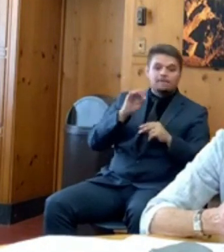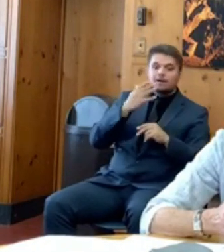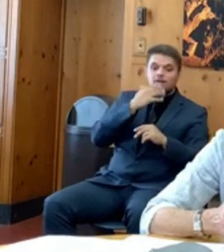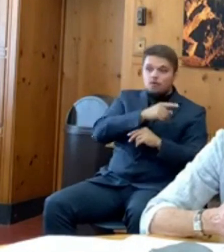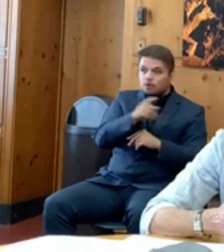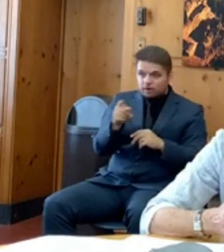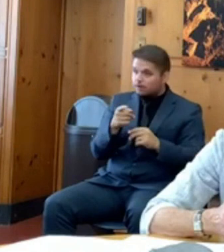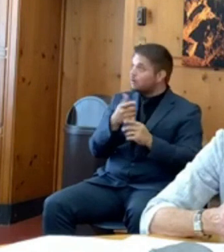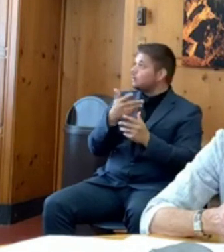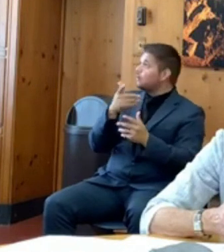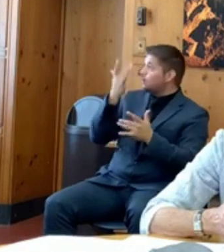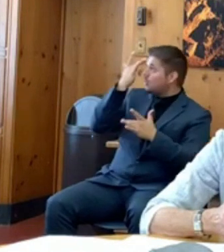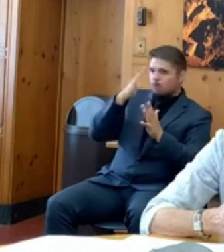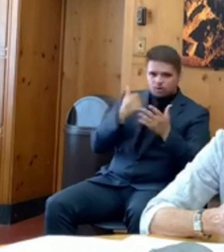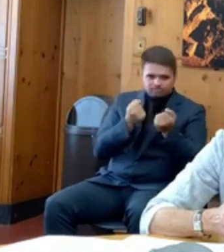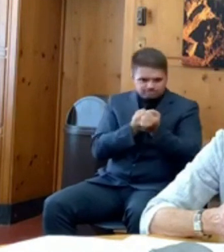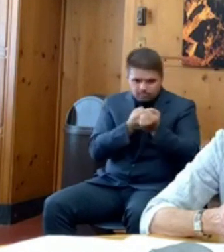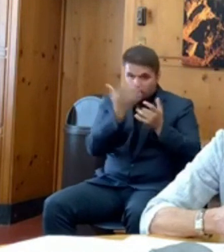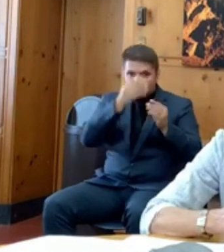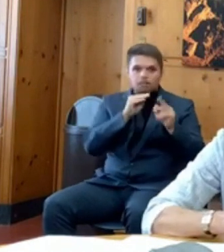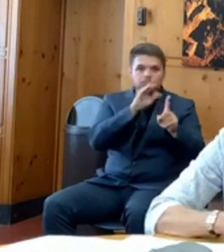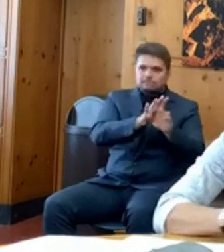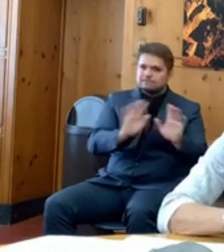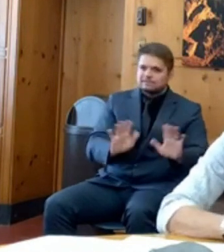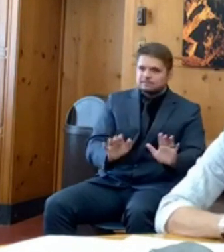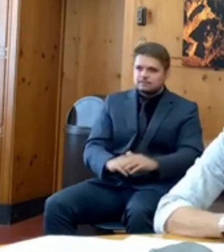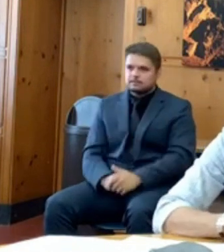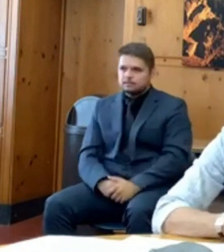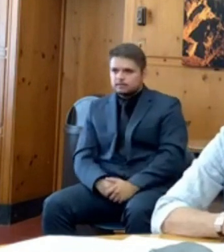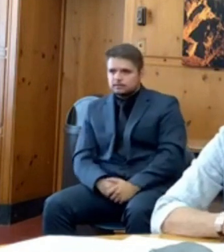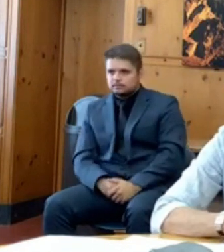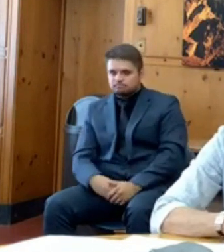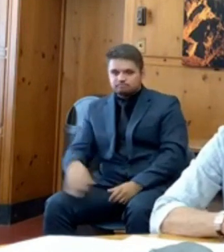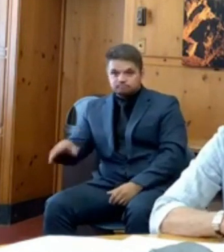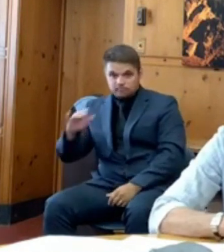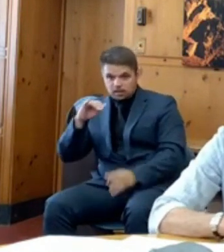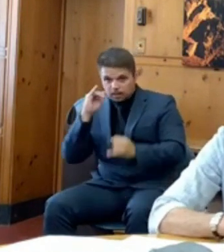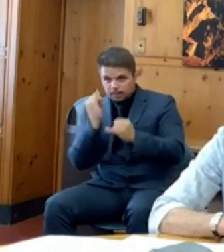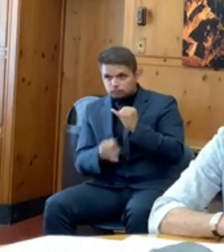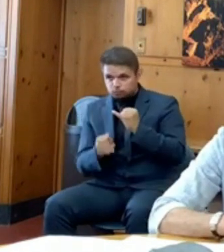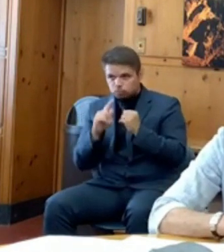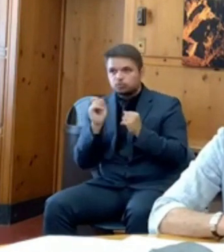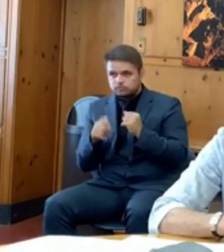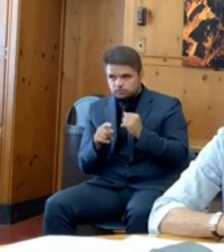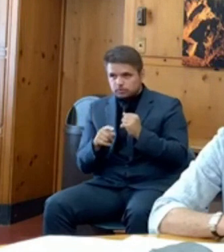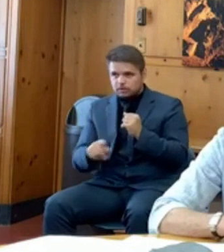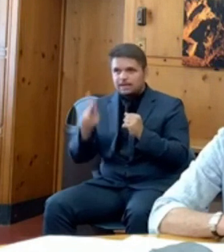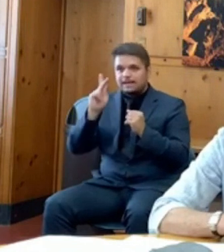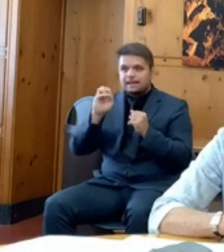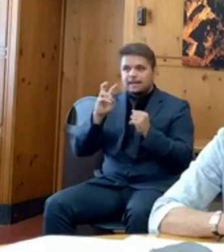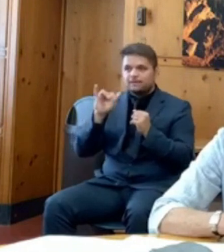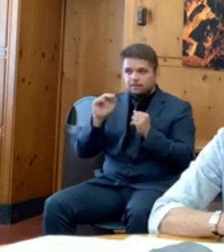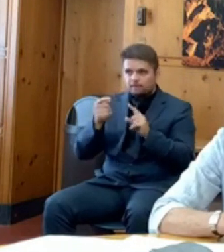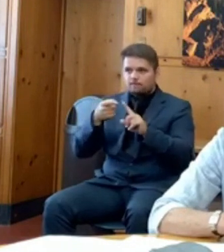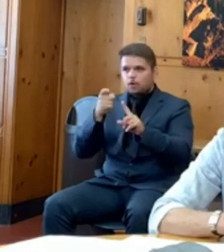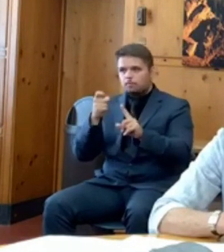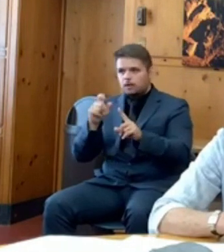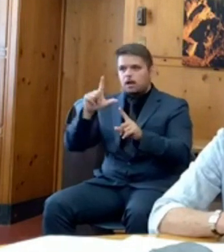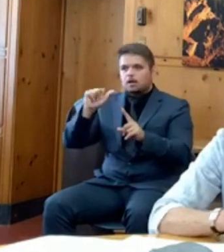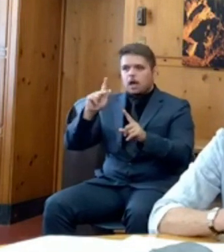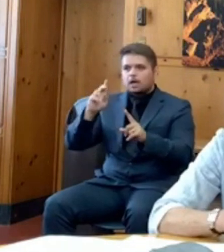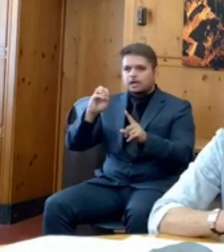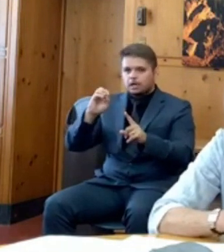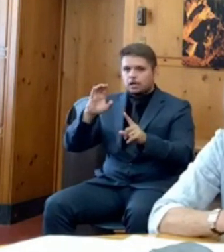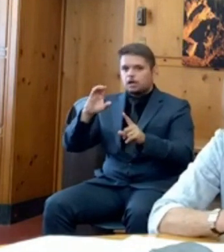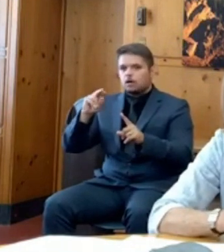Thanks, Carrie. Thank you. Last question. We've got Kevin Winter with the late-caving example. Go ahead, Kevin.